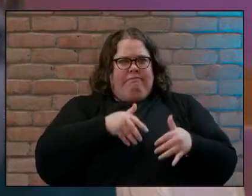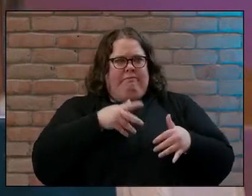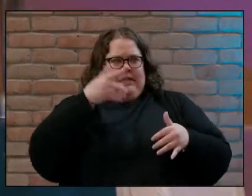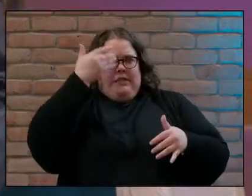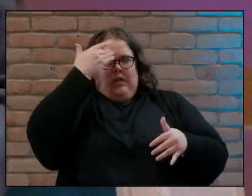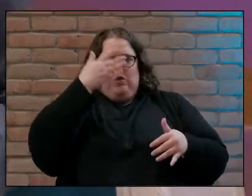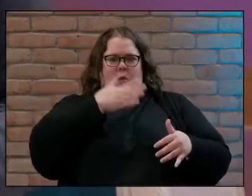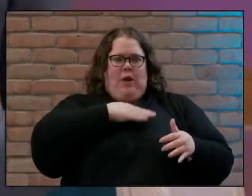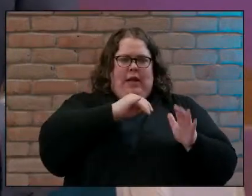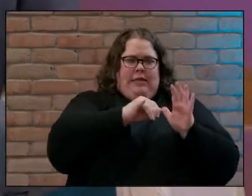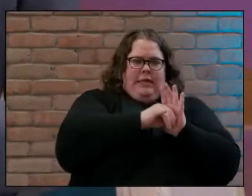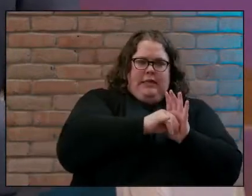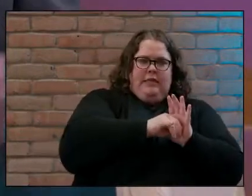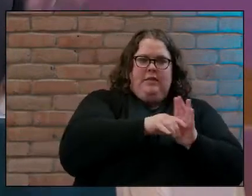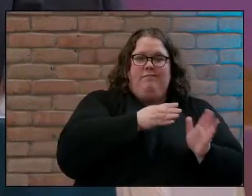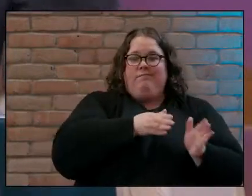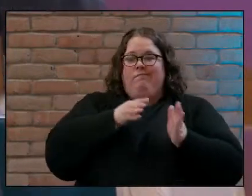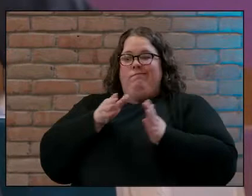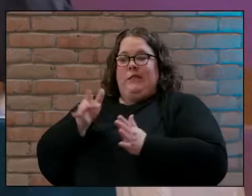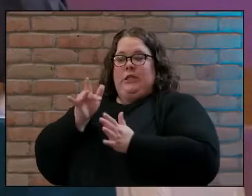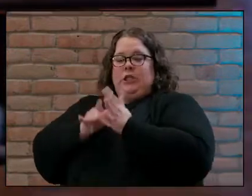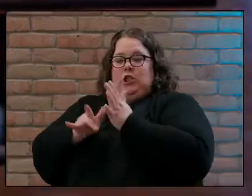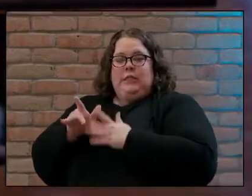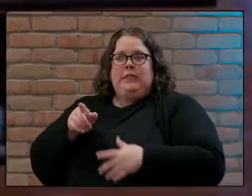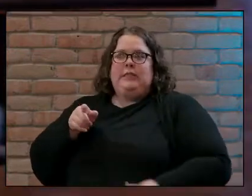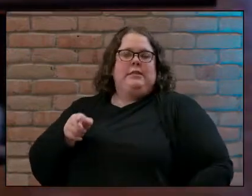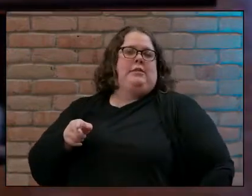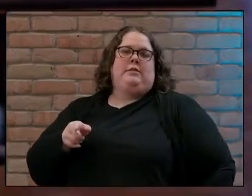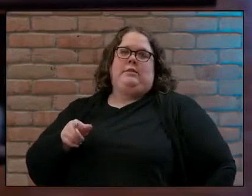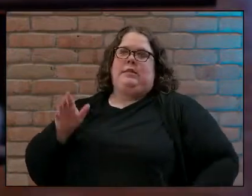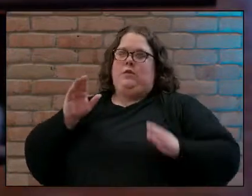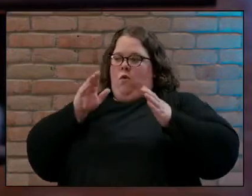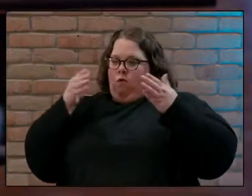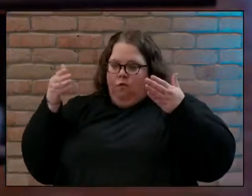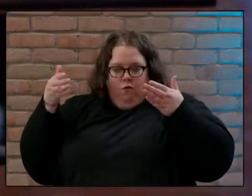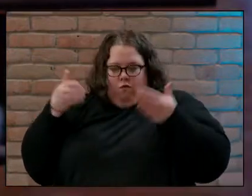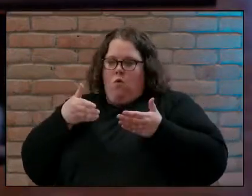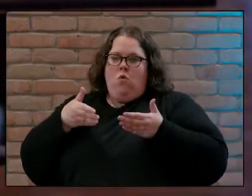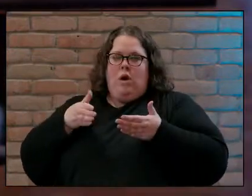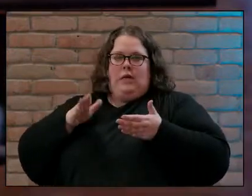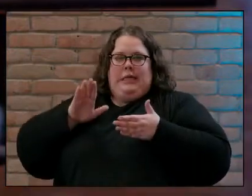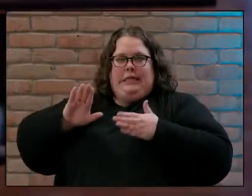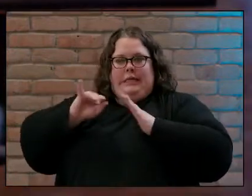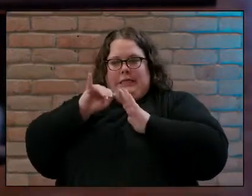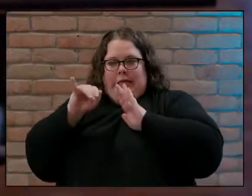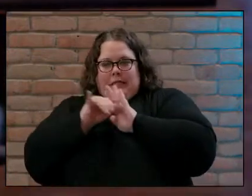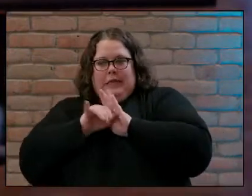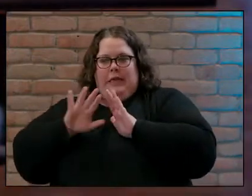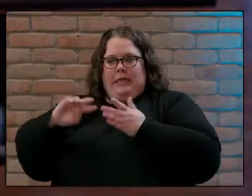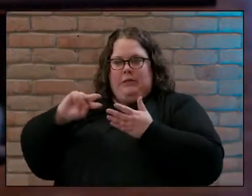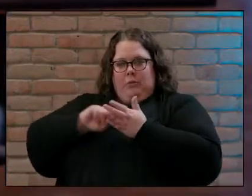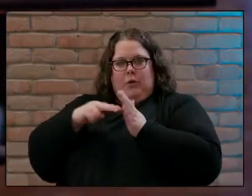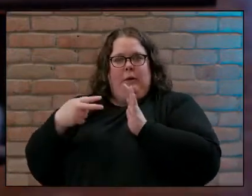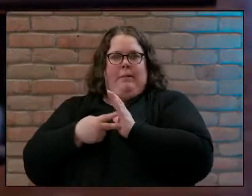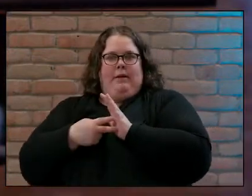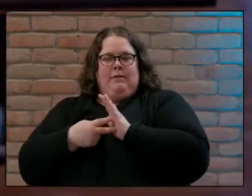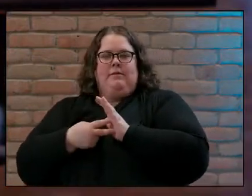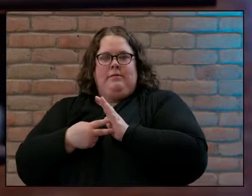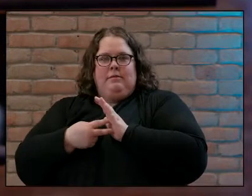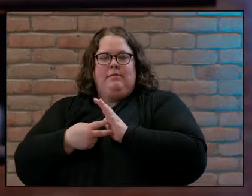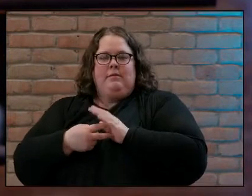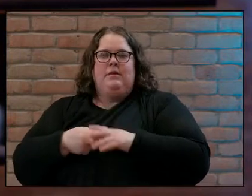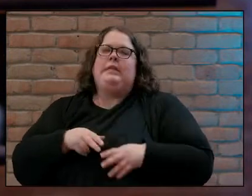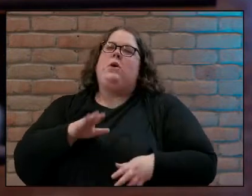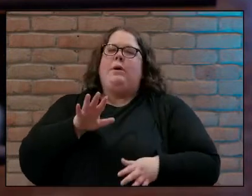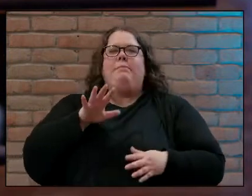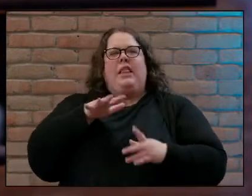and we meet Jesus laser focused on his identity and his purpose now just a little bit